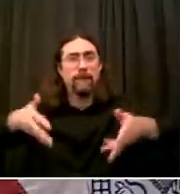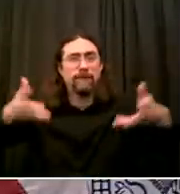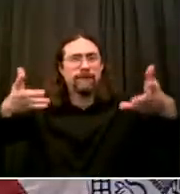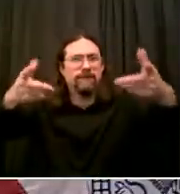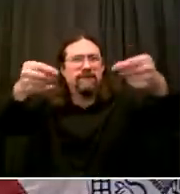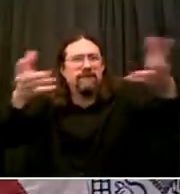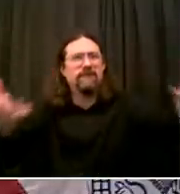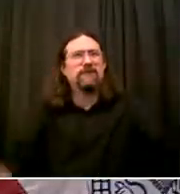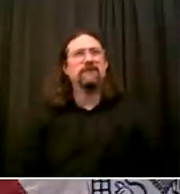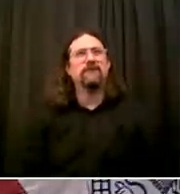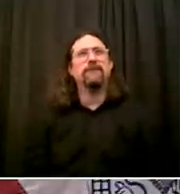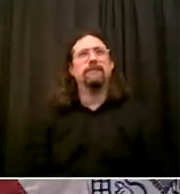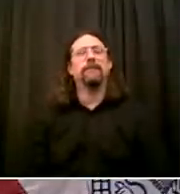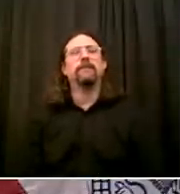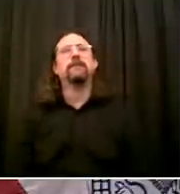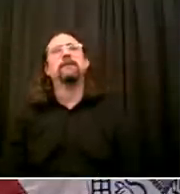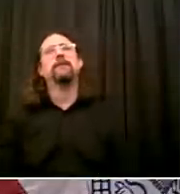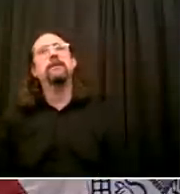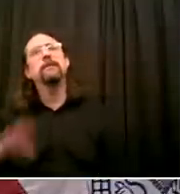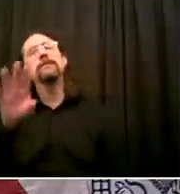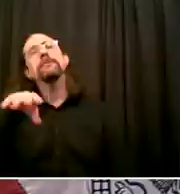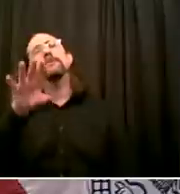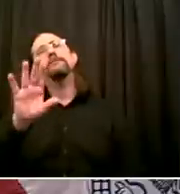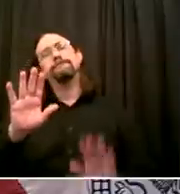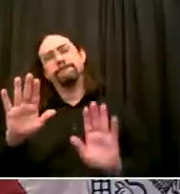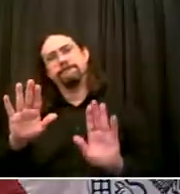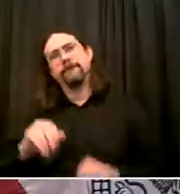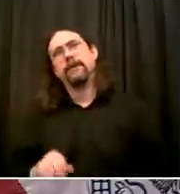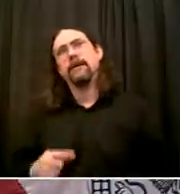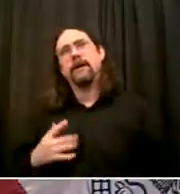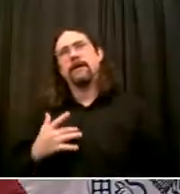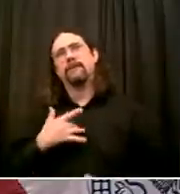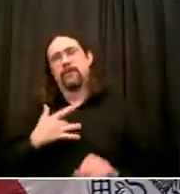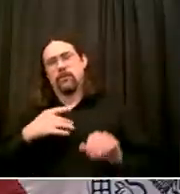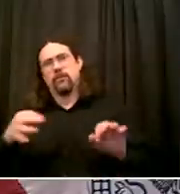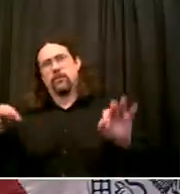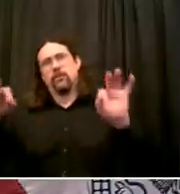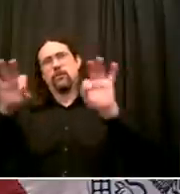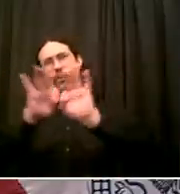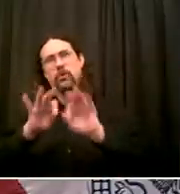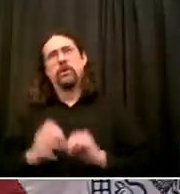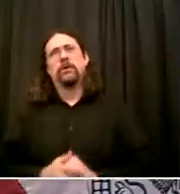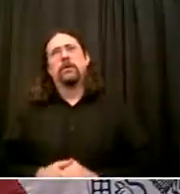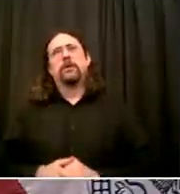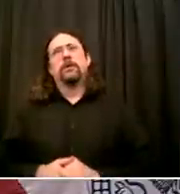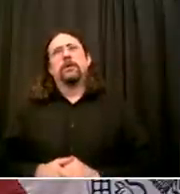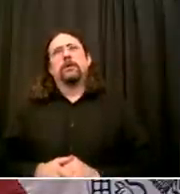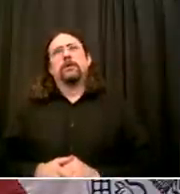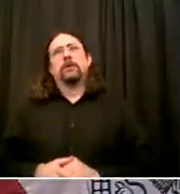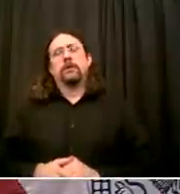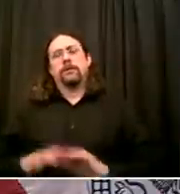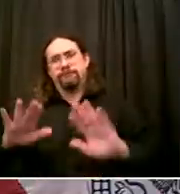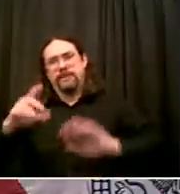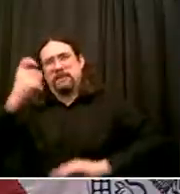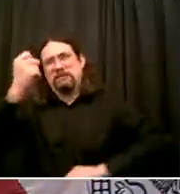for being an amateur historian here But Henry, I think it's important to frame this in the context of a revolutionary nation